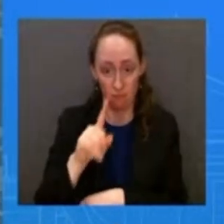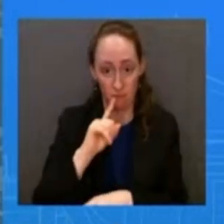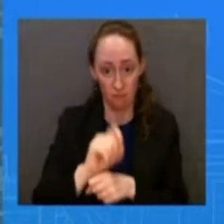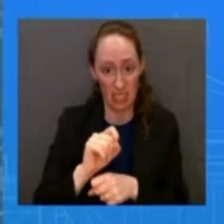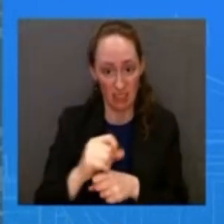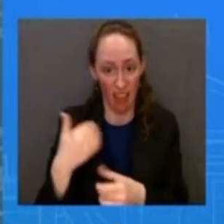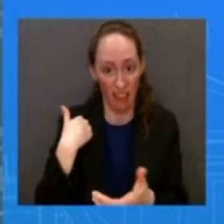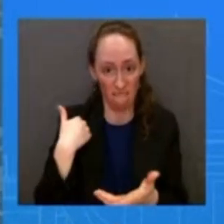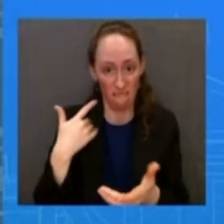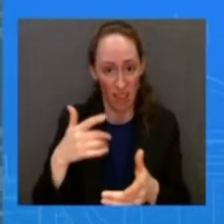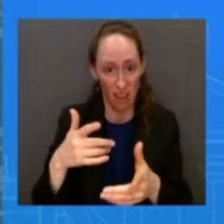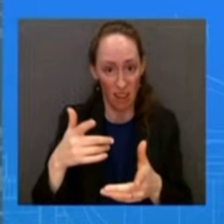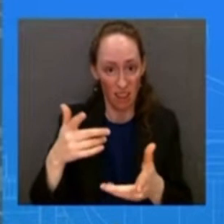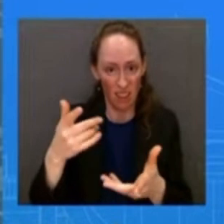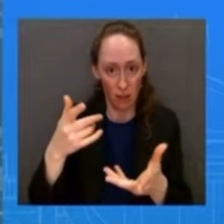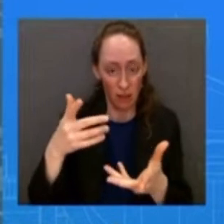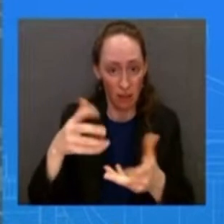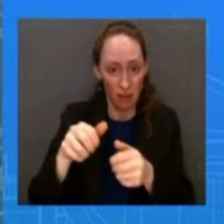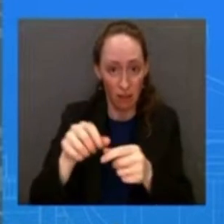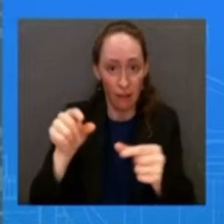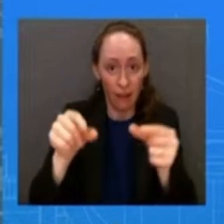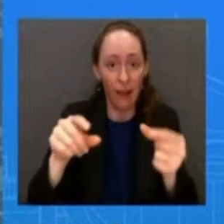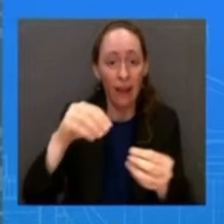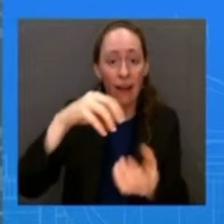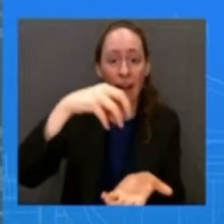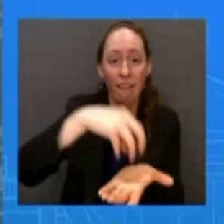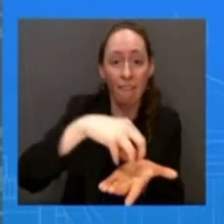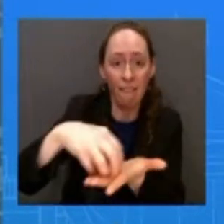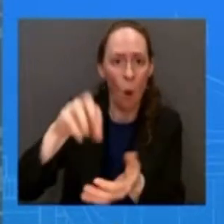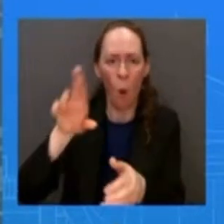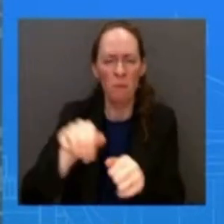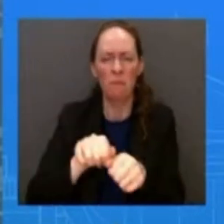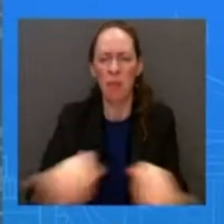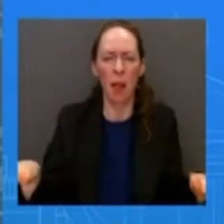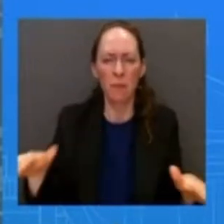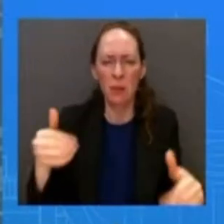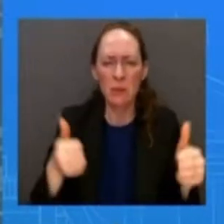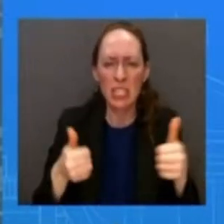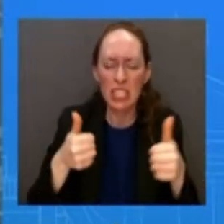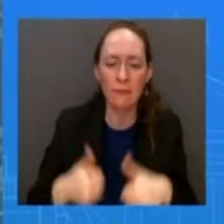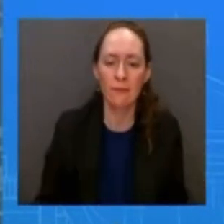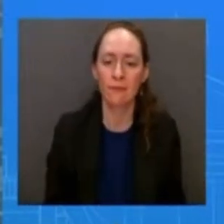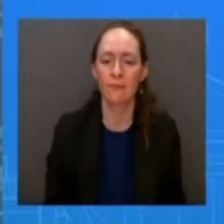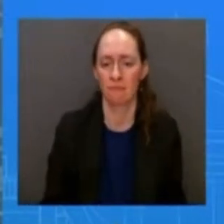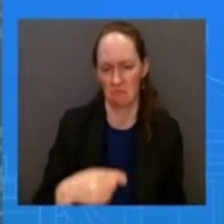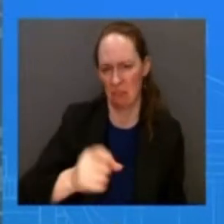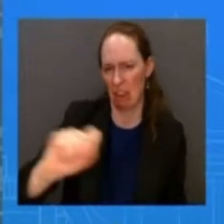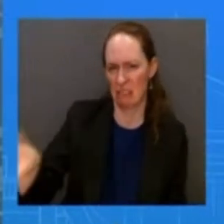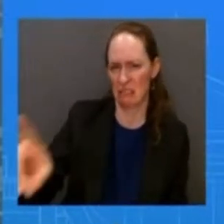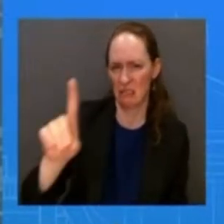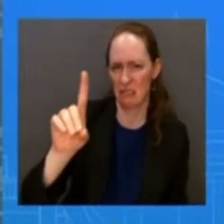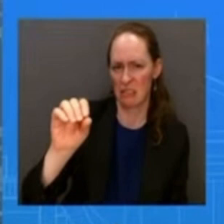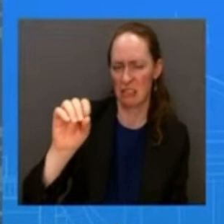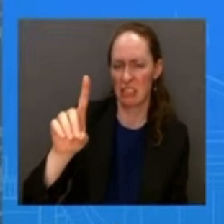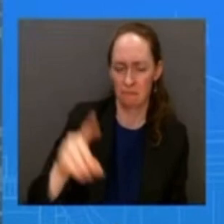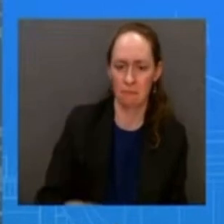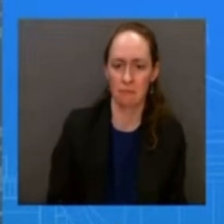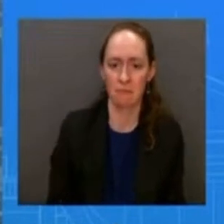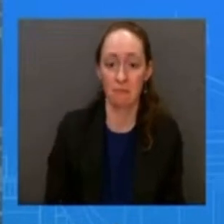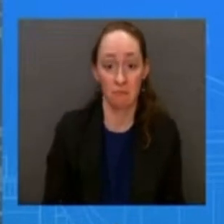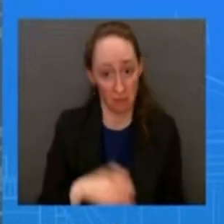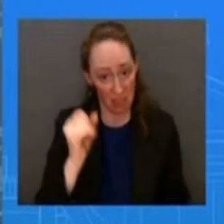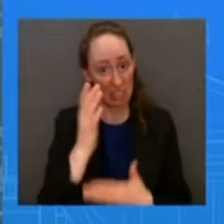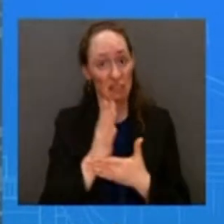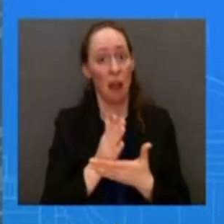would know more specifics on this there is debris out there and we're trying to have an intensive operation to get that debris